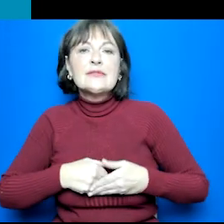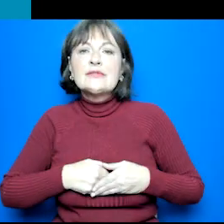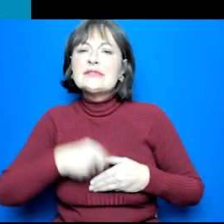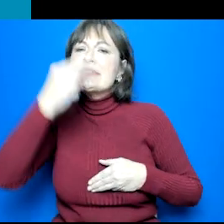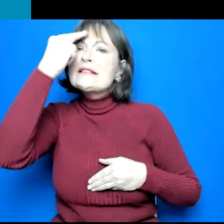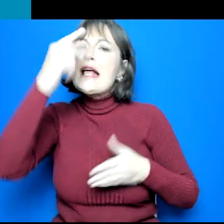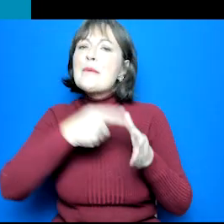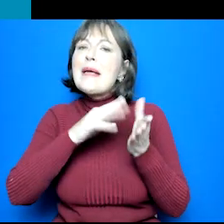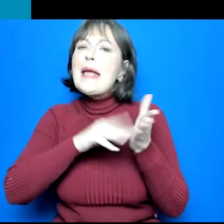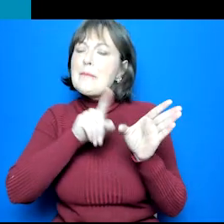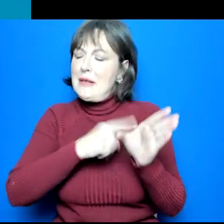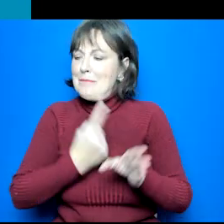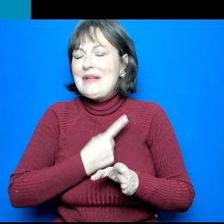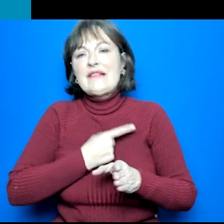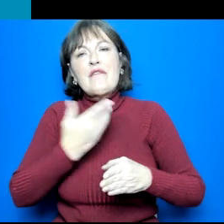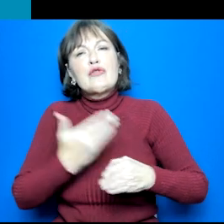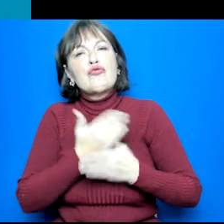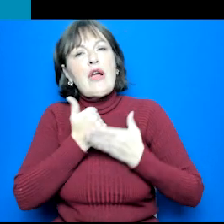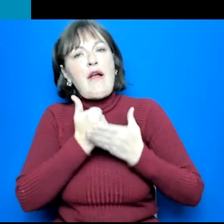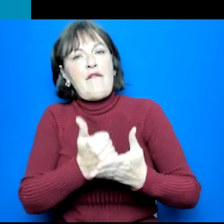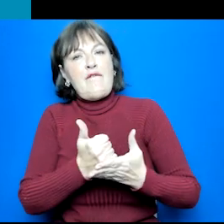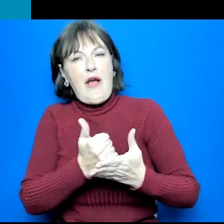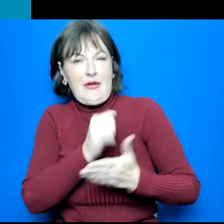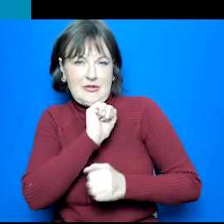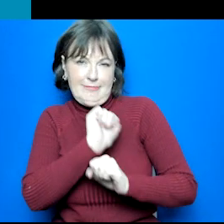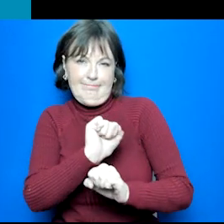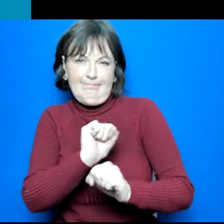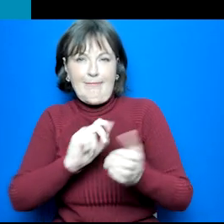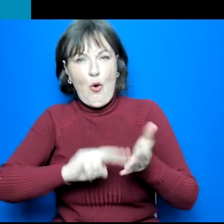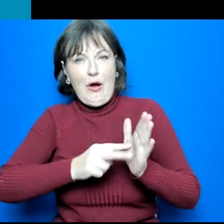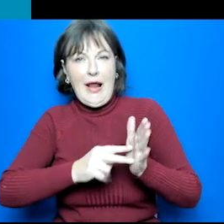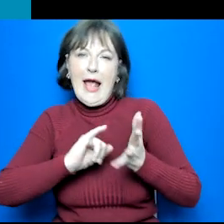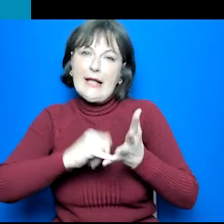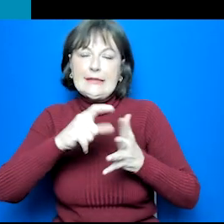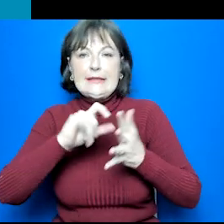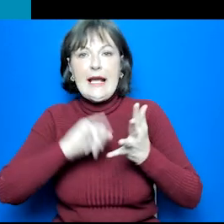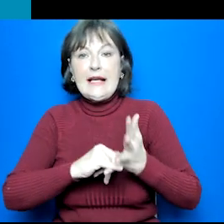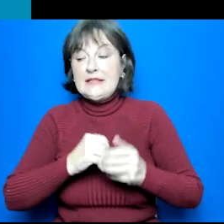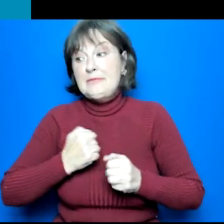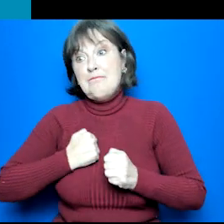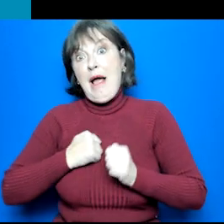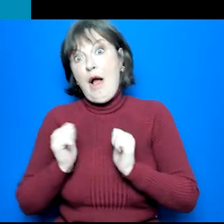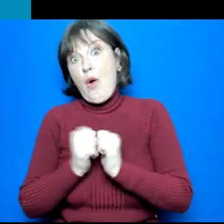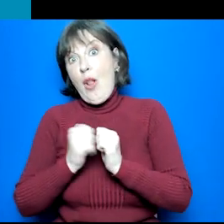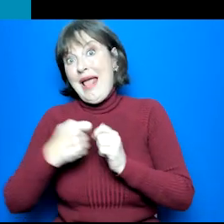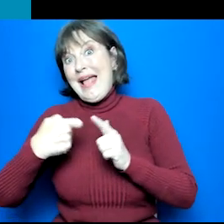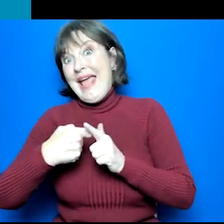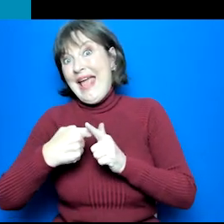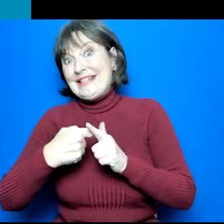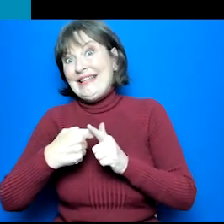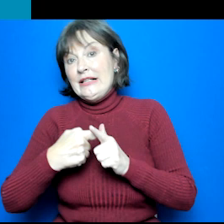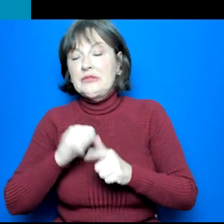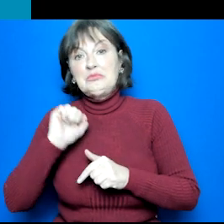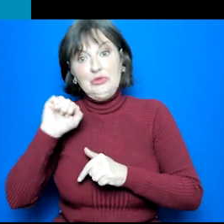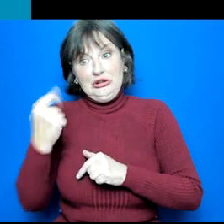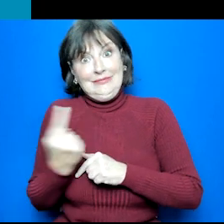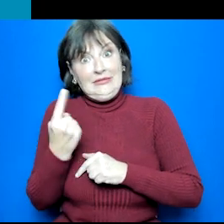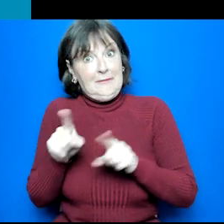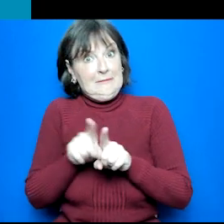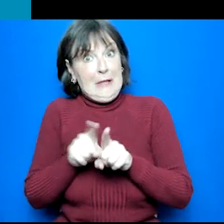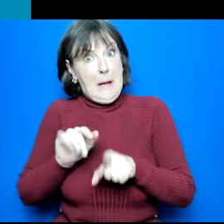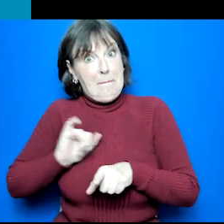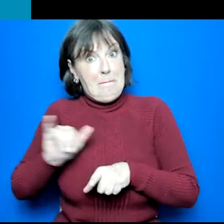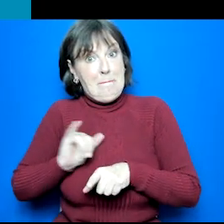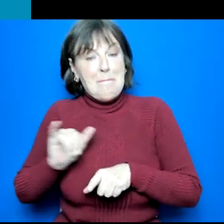and I'm a Careers Advisor with Skills Development Scotland. I'm joined tonight by my colleague Katie, who is also a Skills Development Scotland Careers